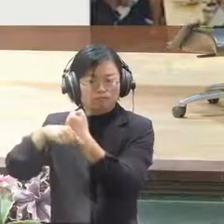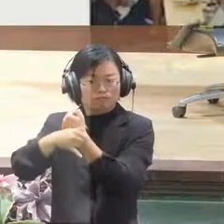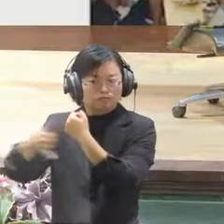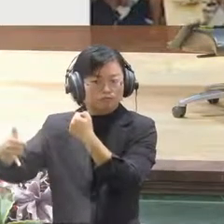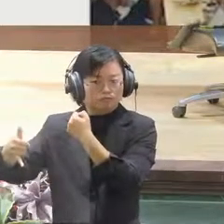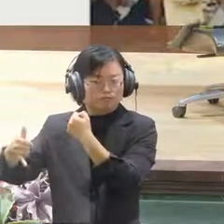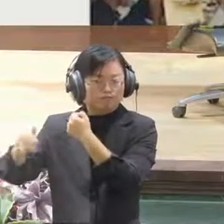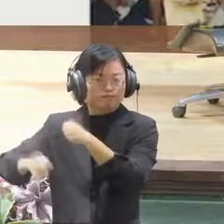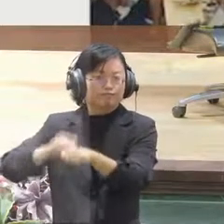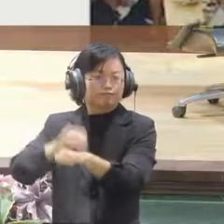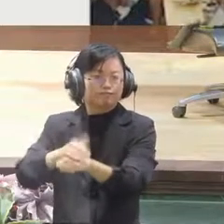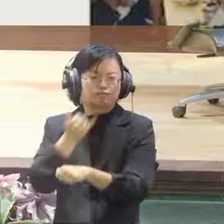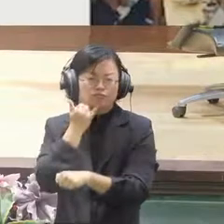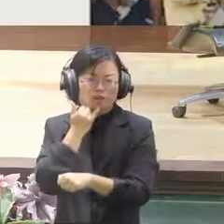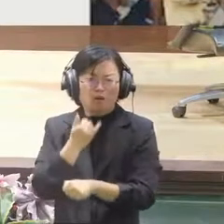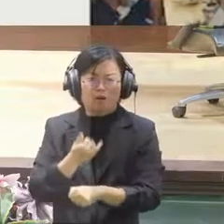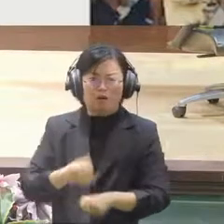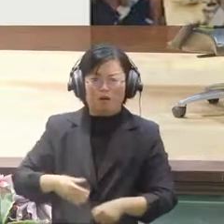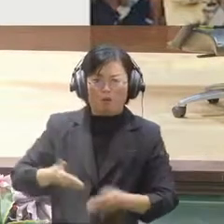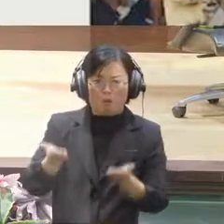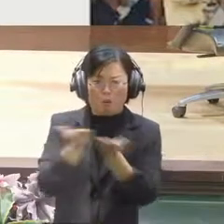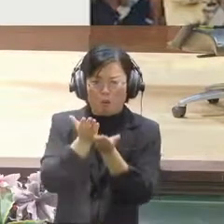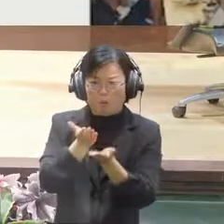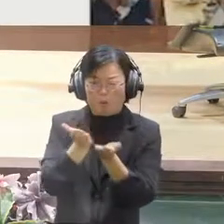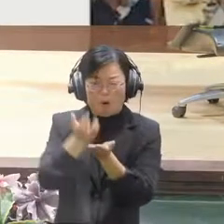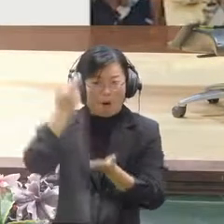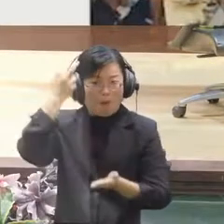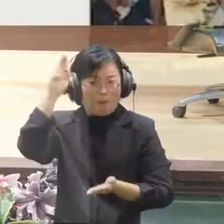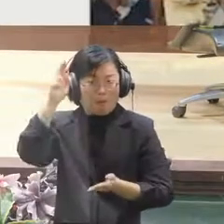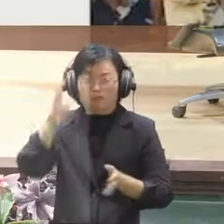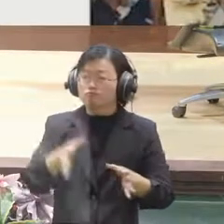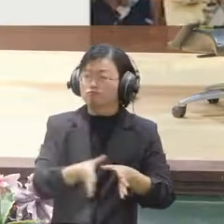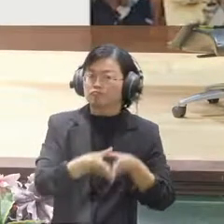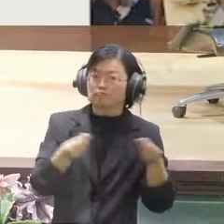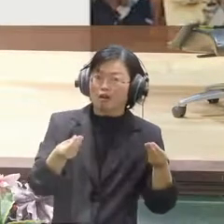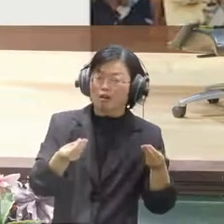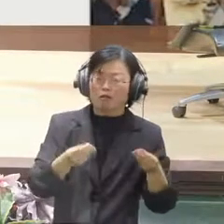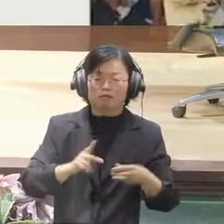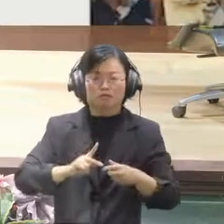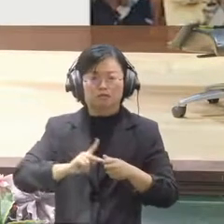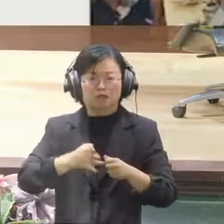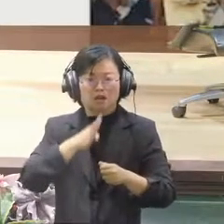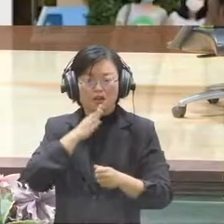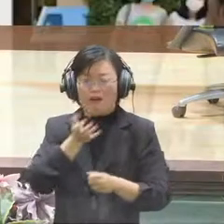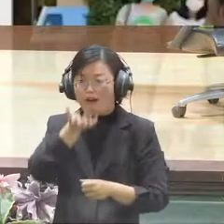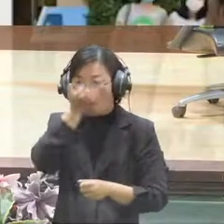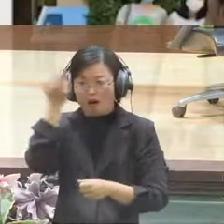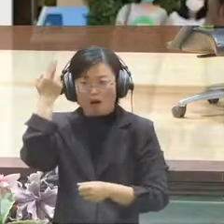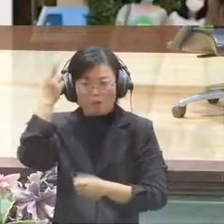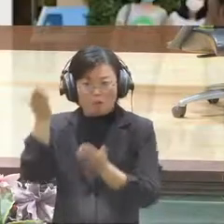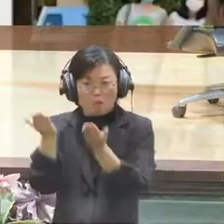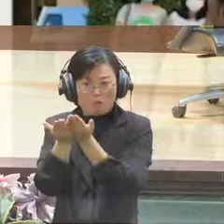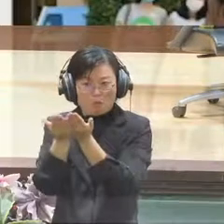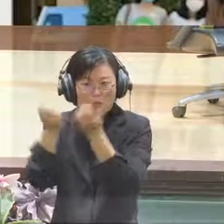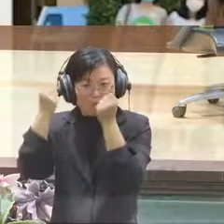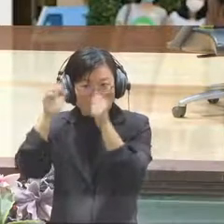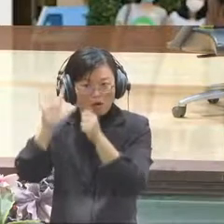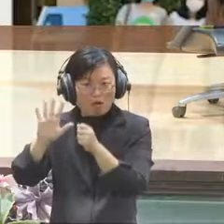or MPhil graduates in order to do research. Everyone can be a researcher. So we